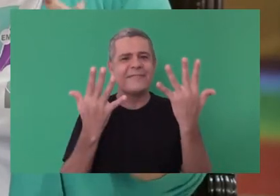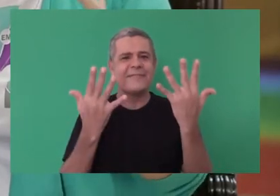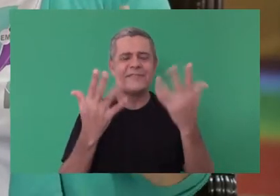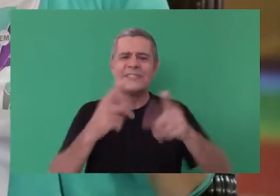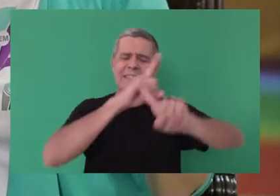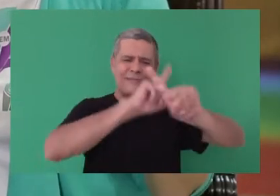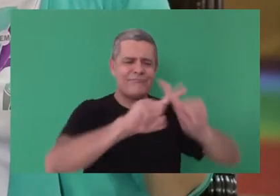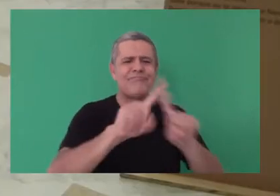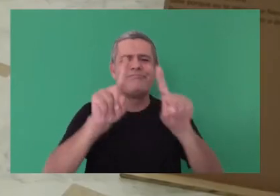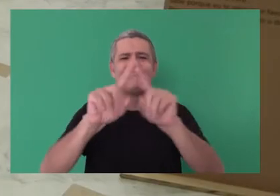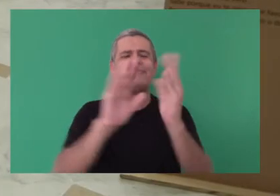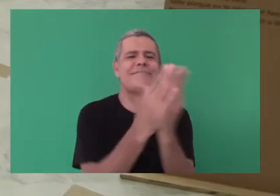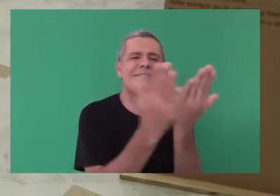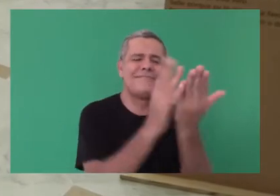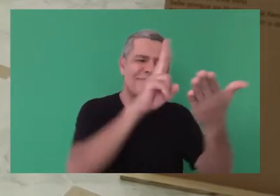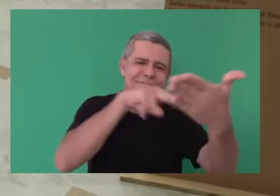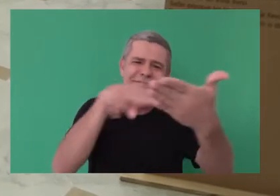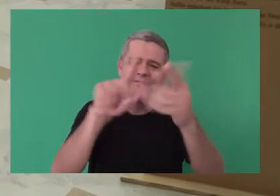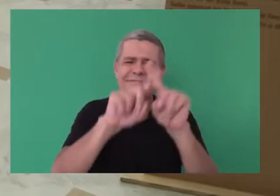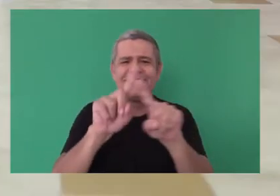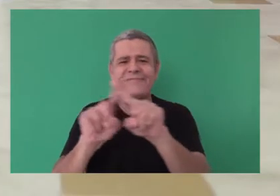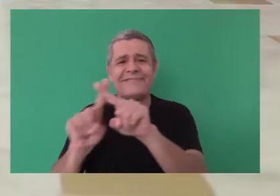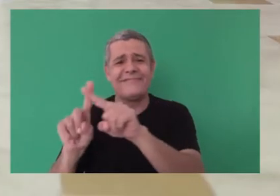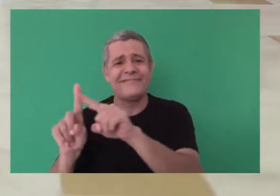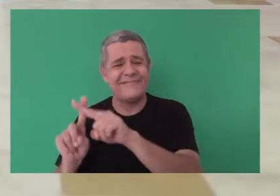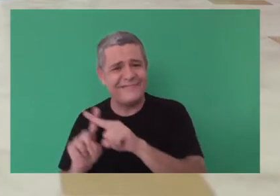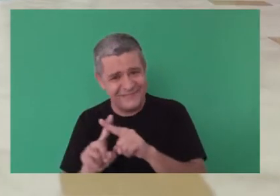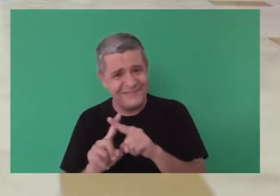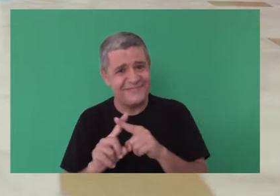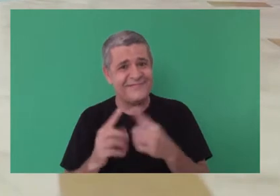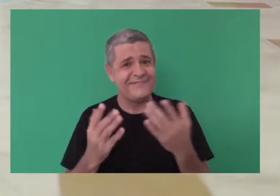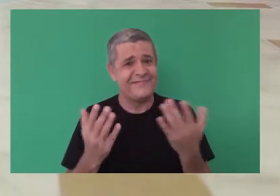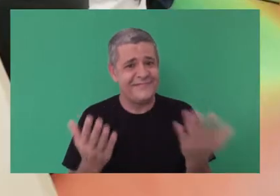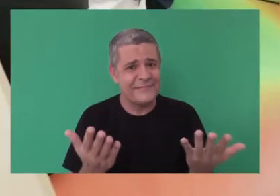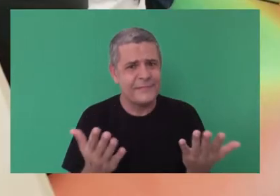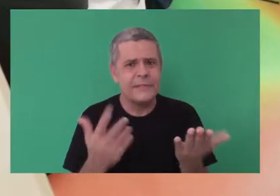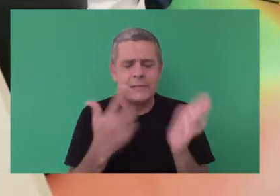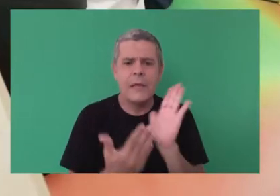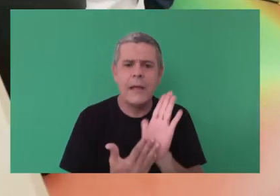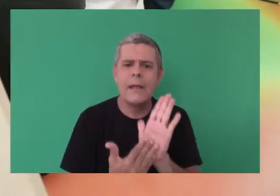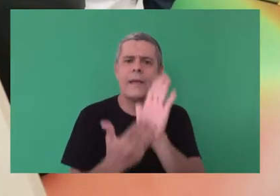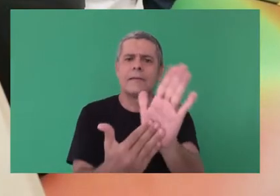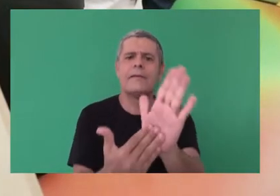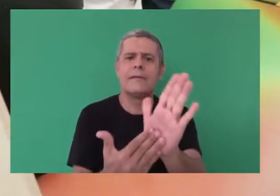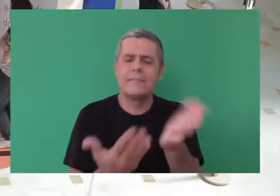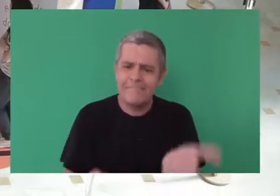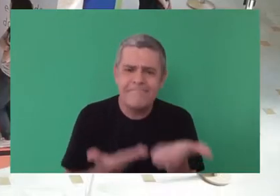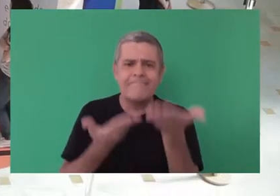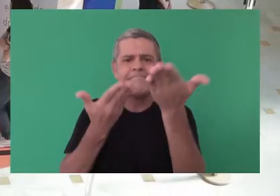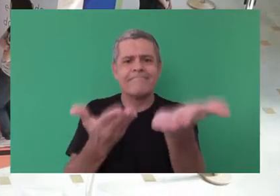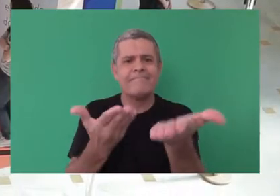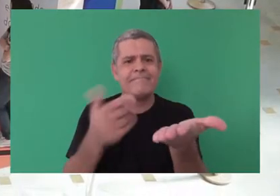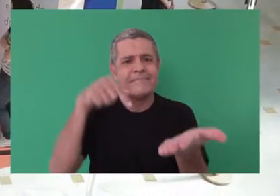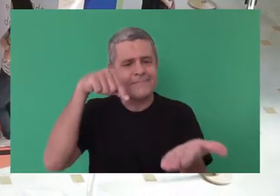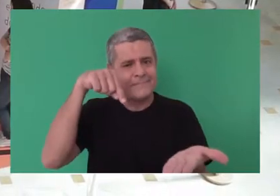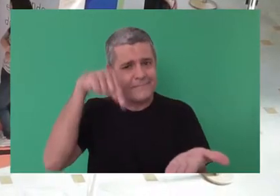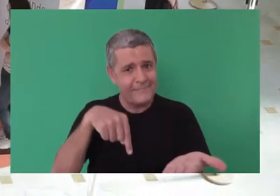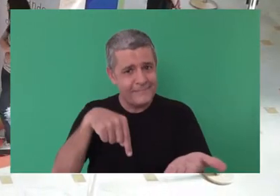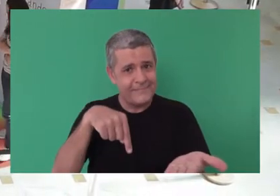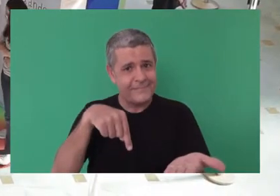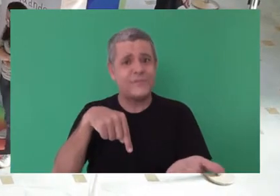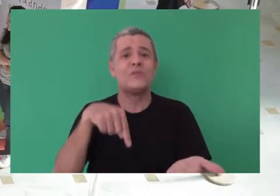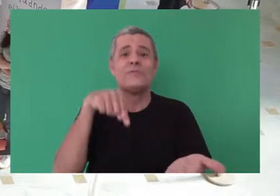Enrique, Escola de Gente. What we show to people who come by is an installation where we are able to tell a story to